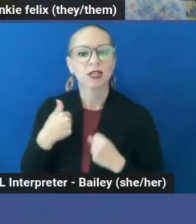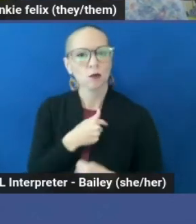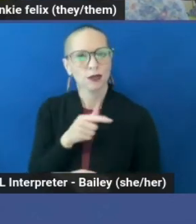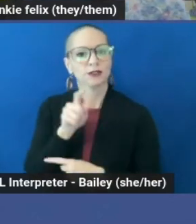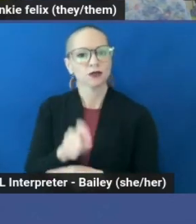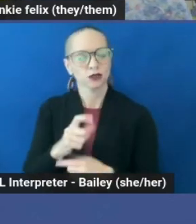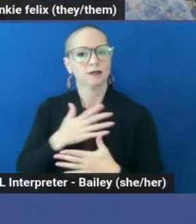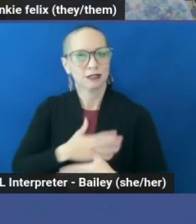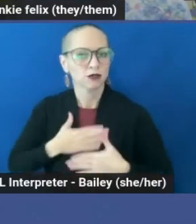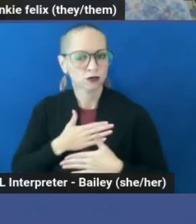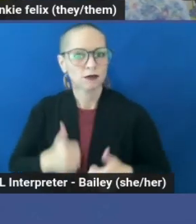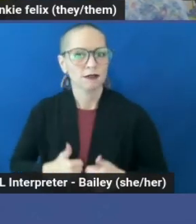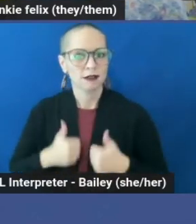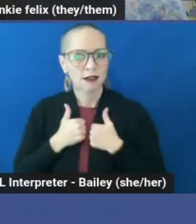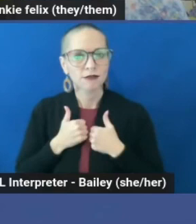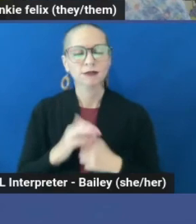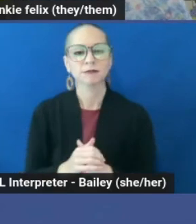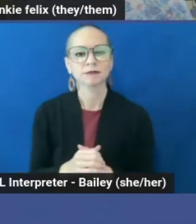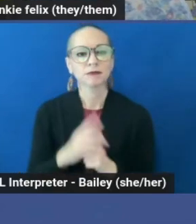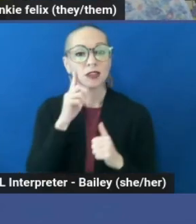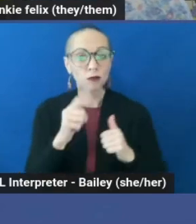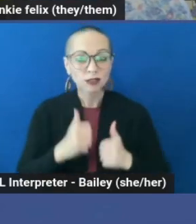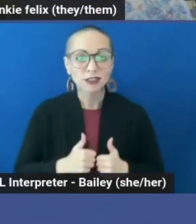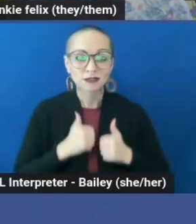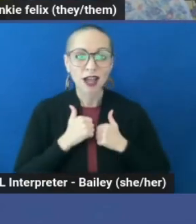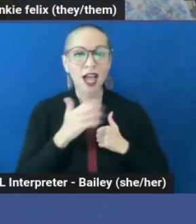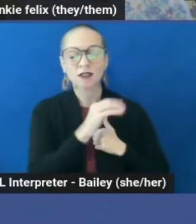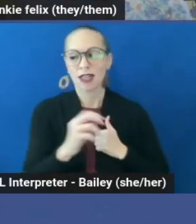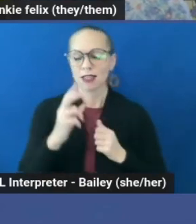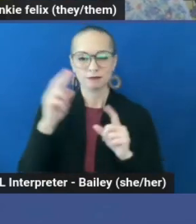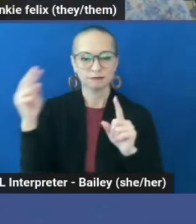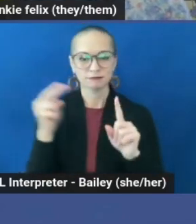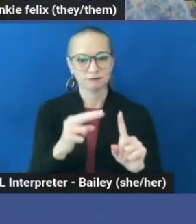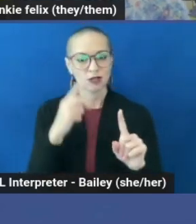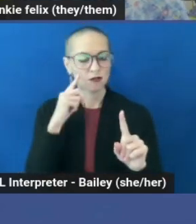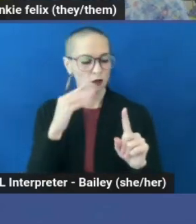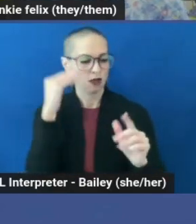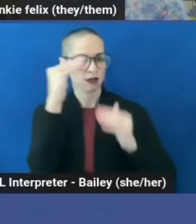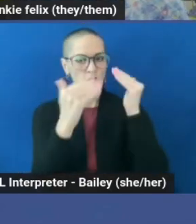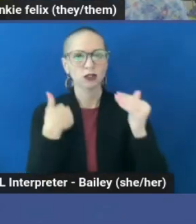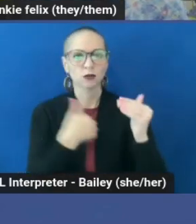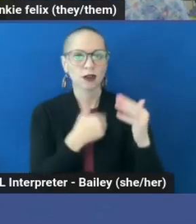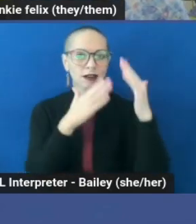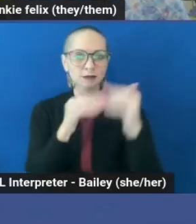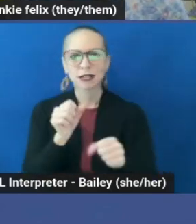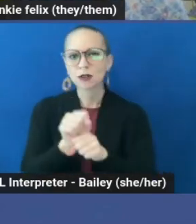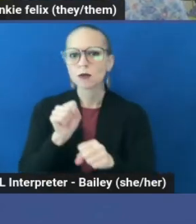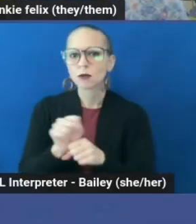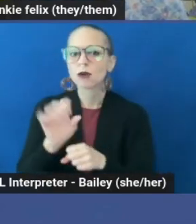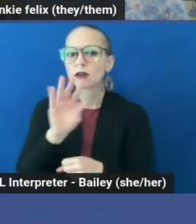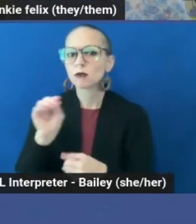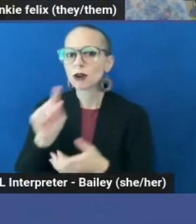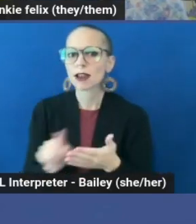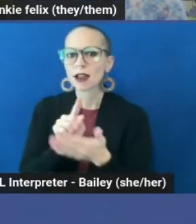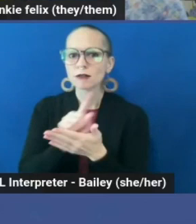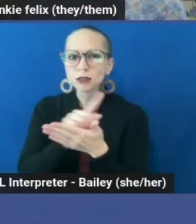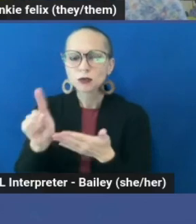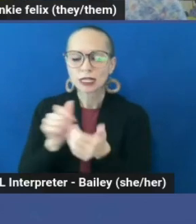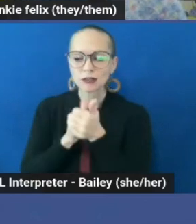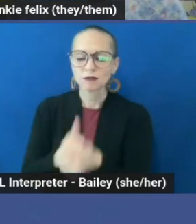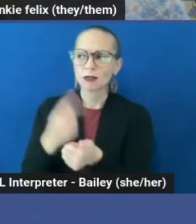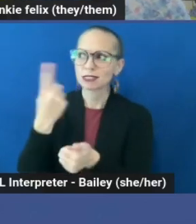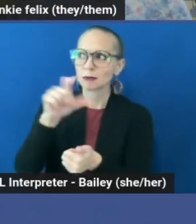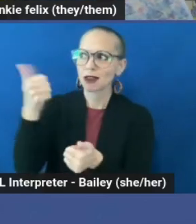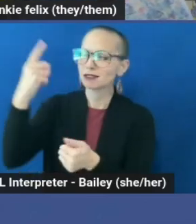terms. To survive and to be seen as adults, we're expected to work at least 40 hours a week following someone else's